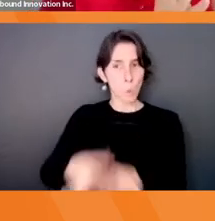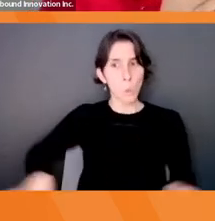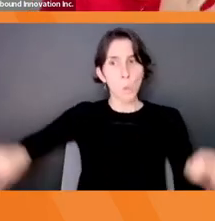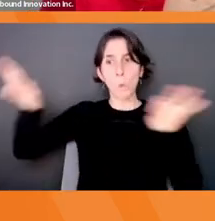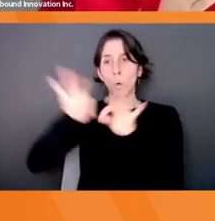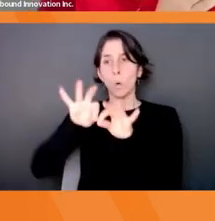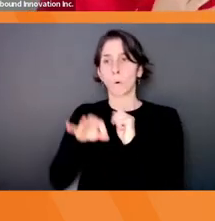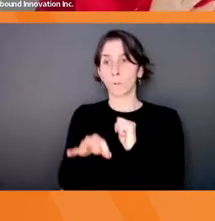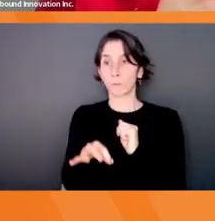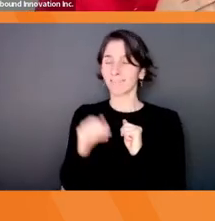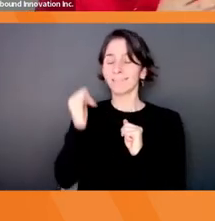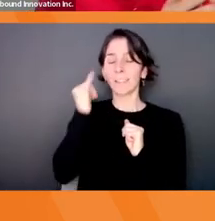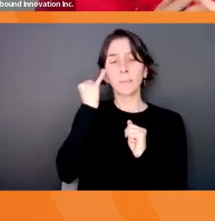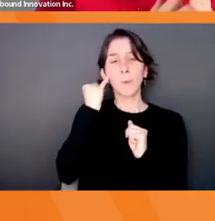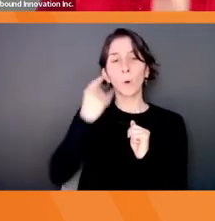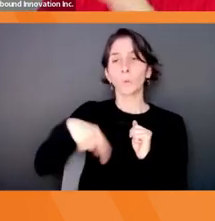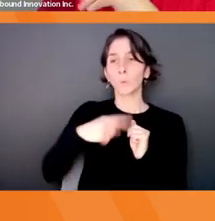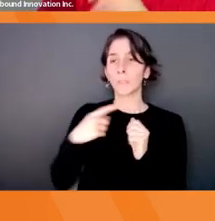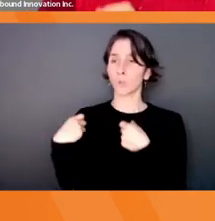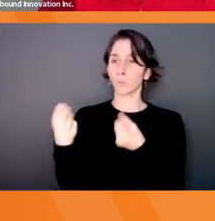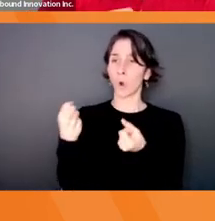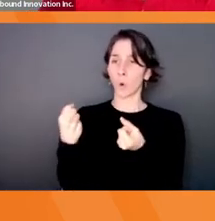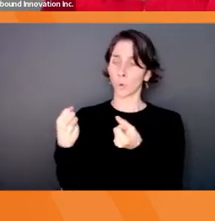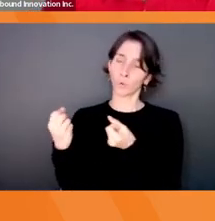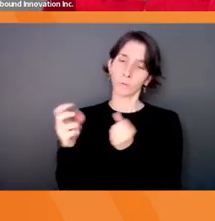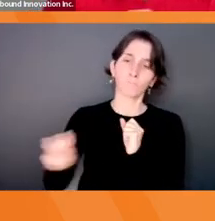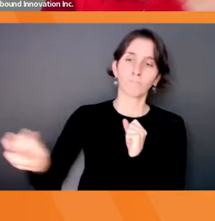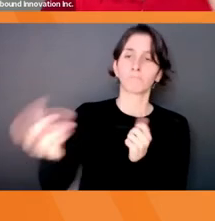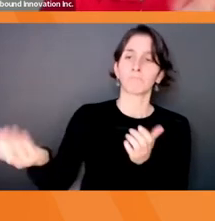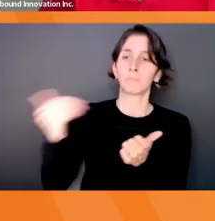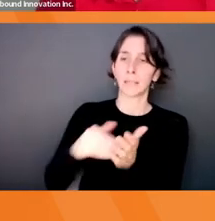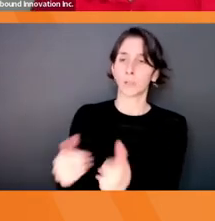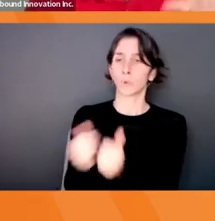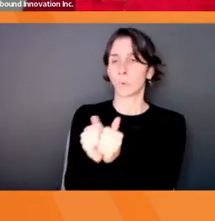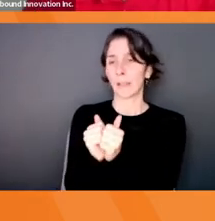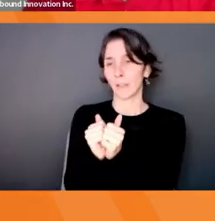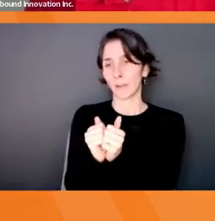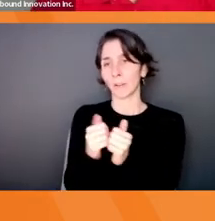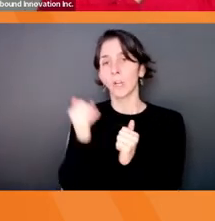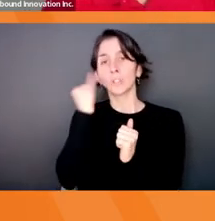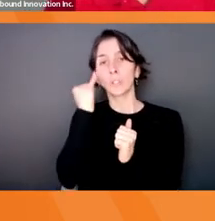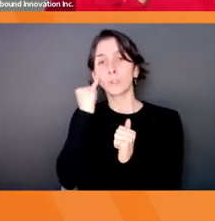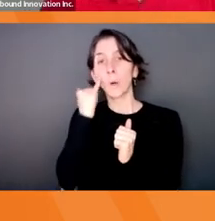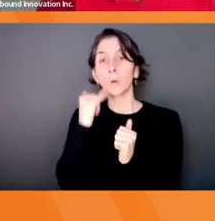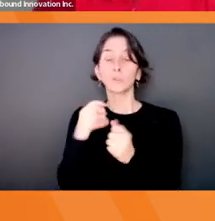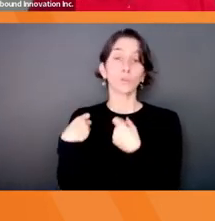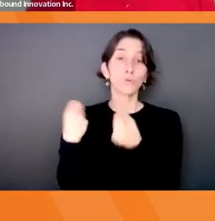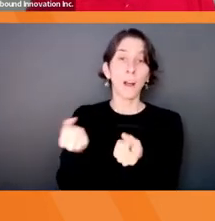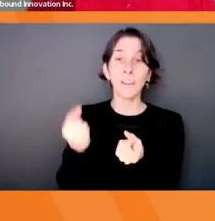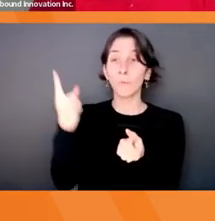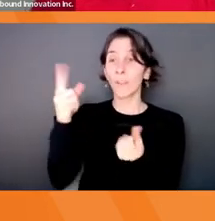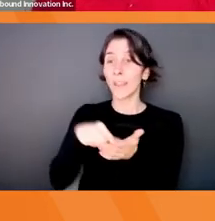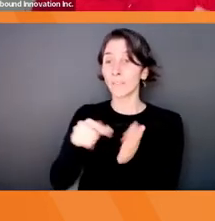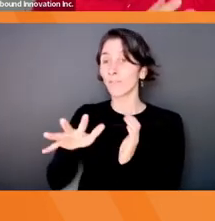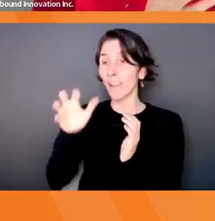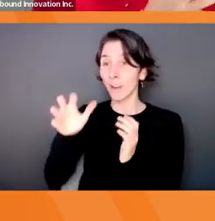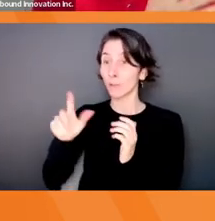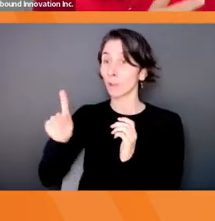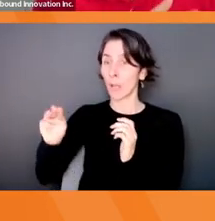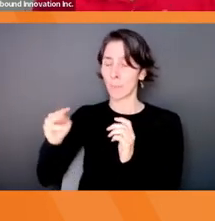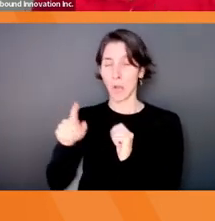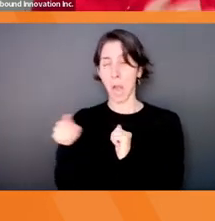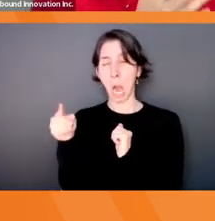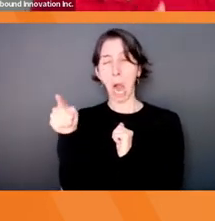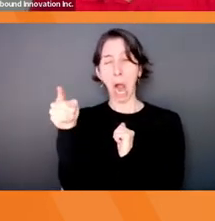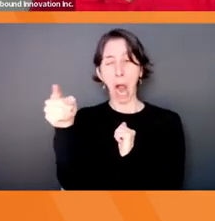get to the destination you want to go to or just miss it by a little bit? Let's just say we're driving 1500 kilometers somewhere, would you be